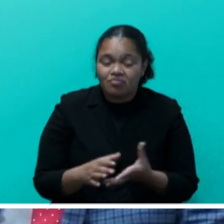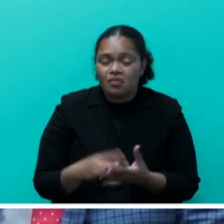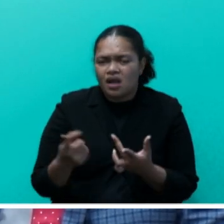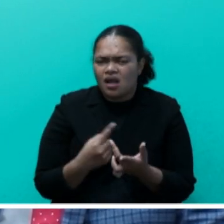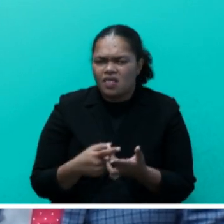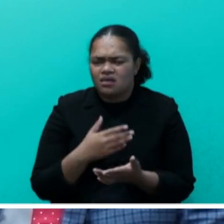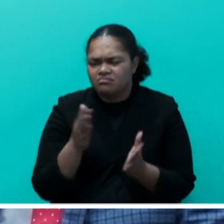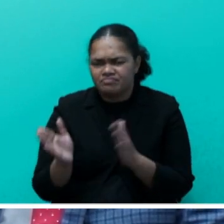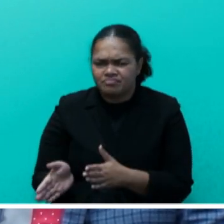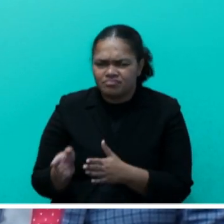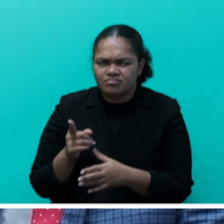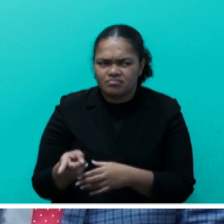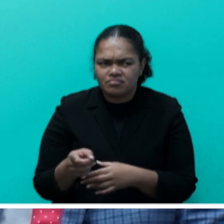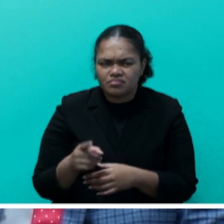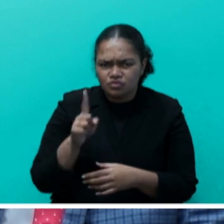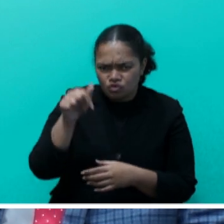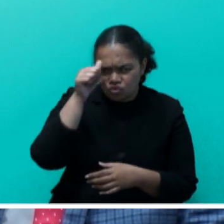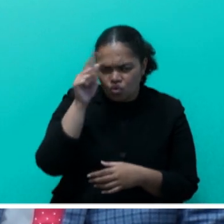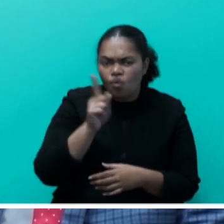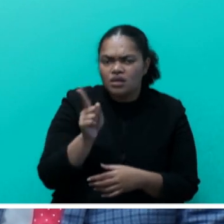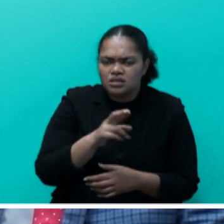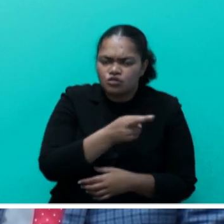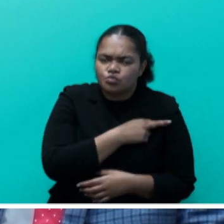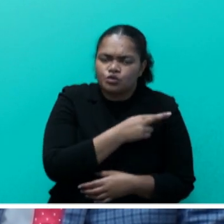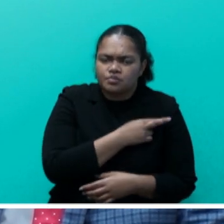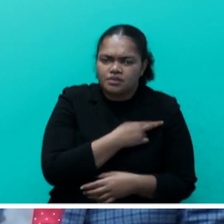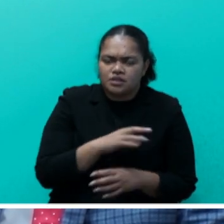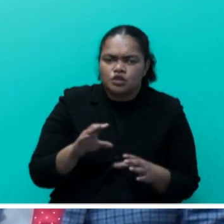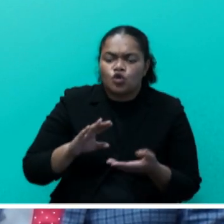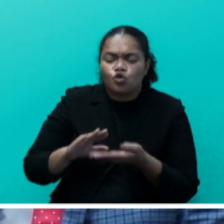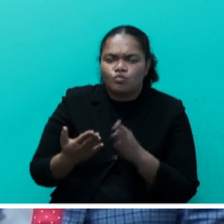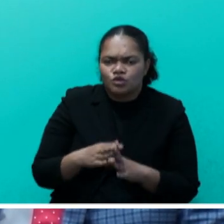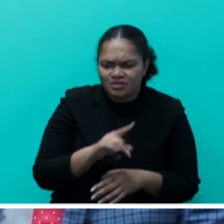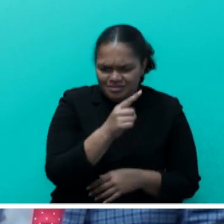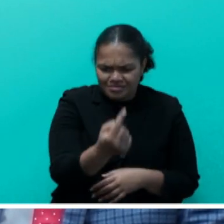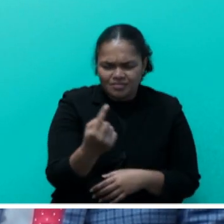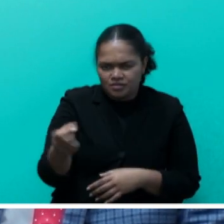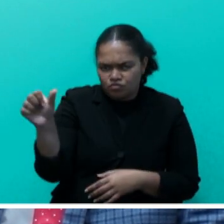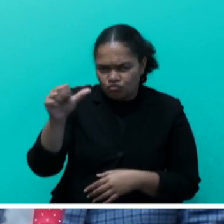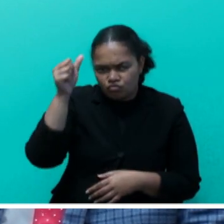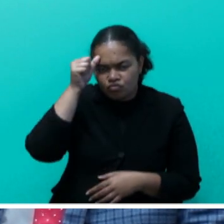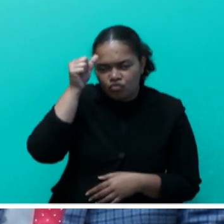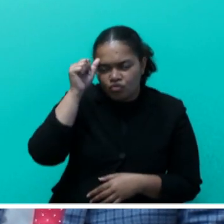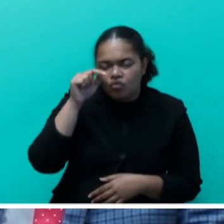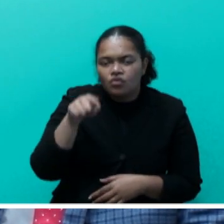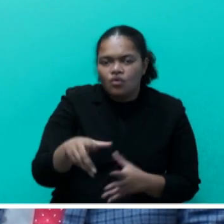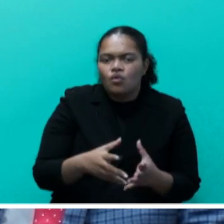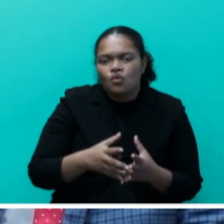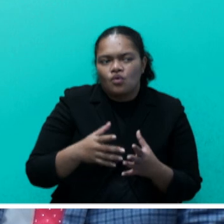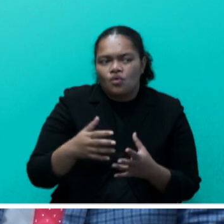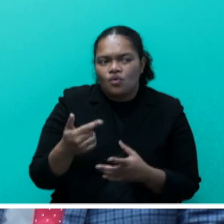the, you know, what is the responsibility of the community themselves. And that's the wider, I suppose,